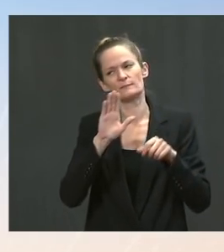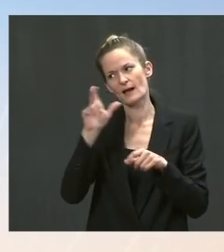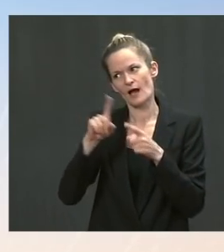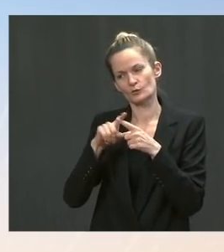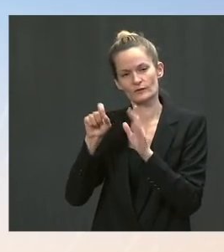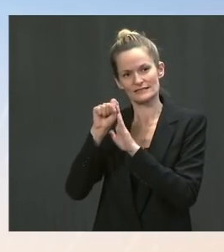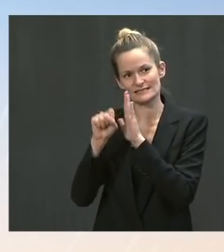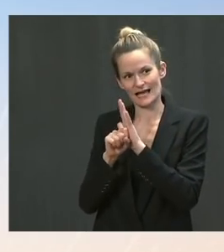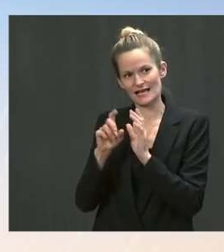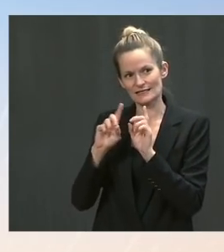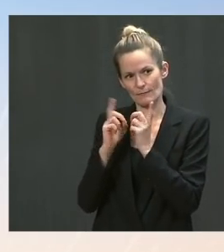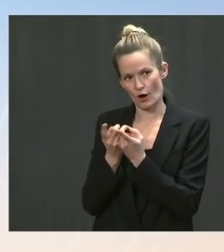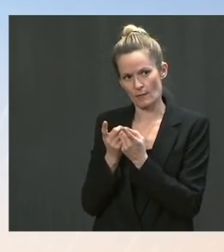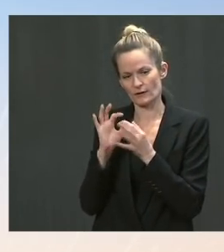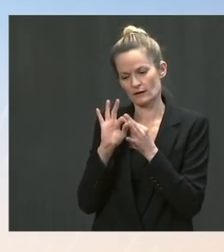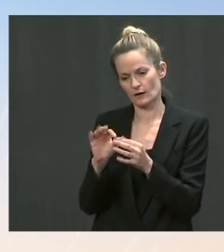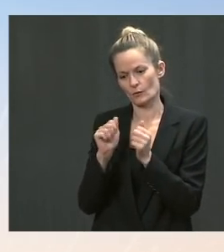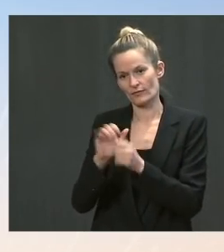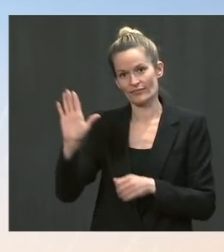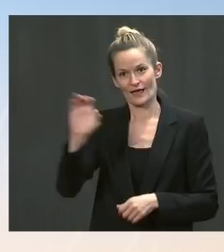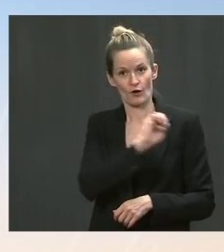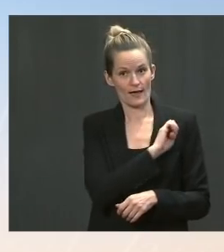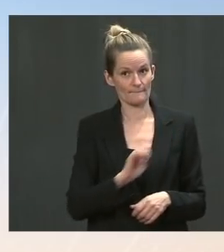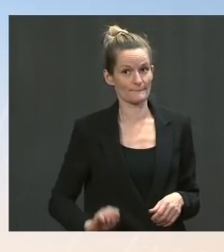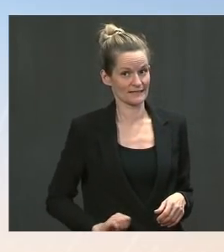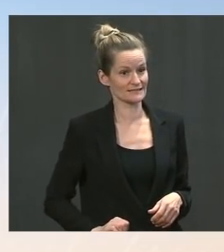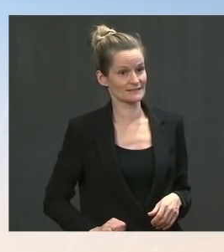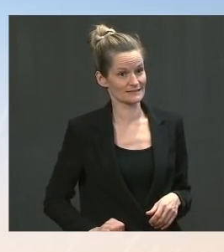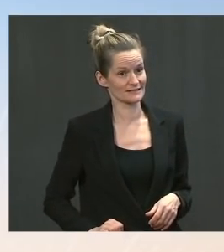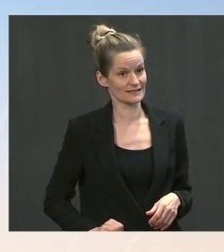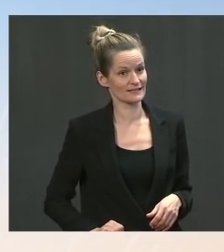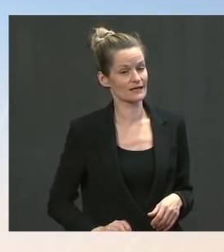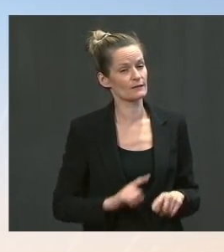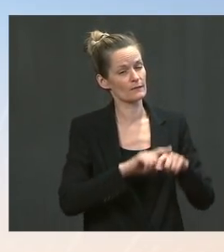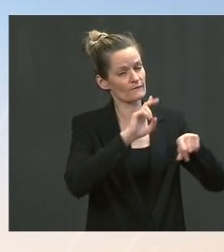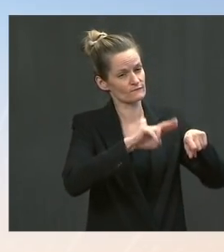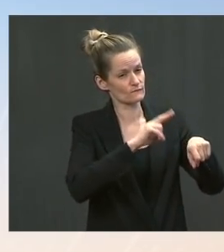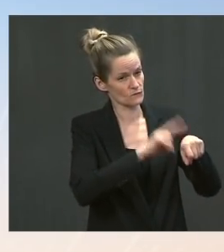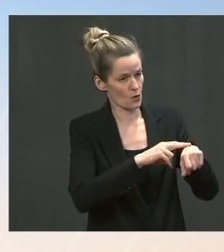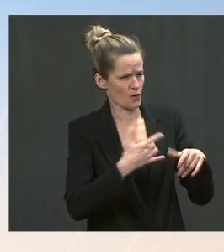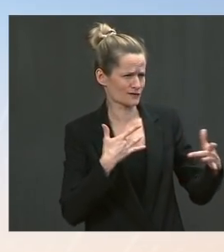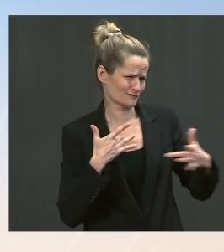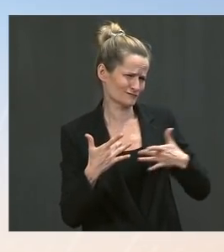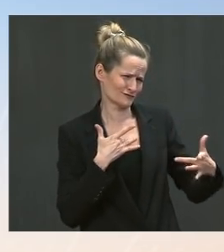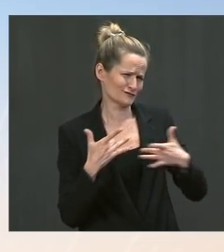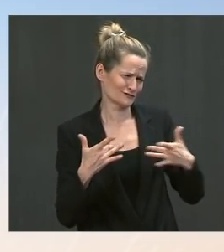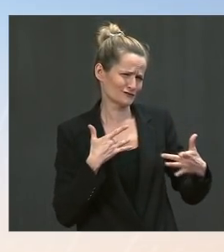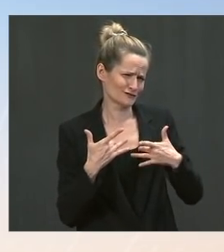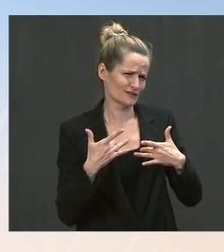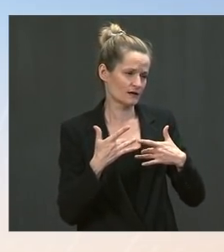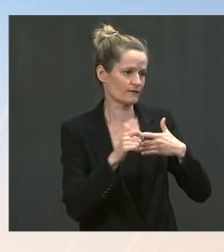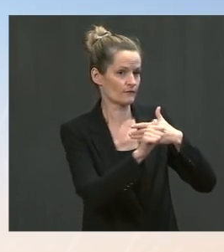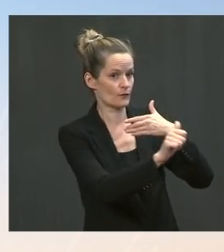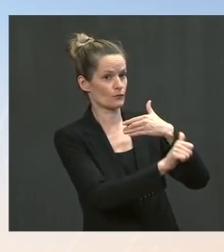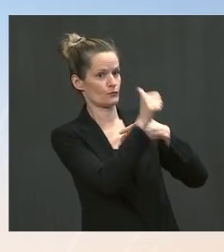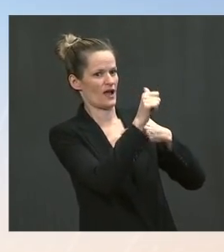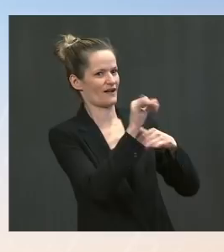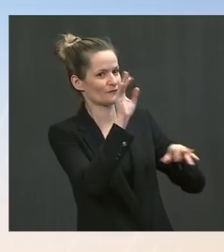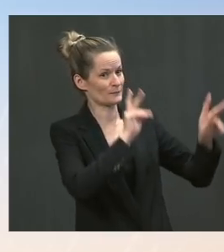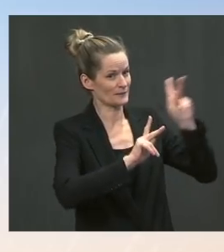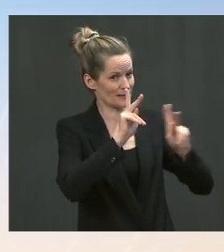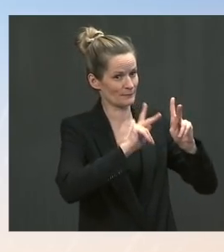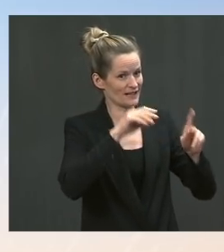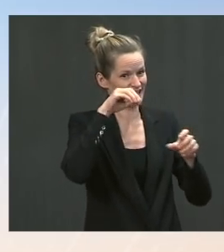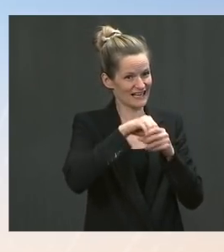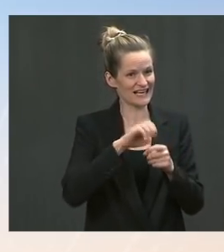as we watch closely. But we are concerned about the threats to the heritage site and, of course, the threat to the people in Ethiopia. The All right. And one